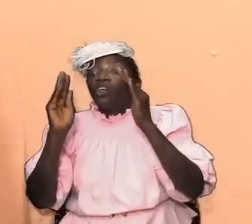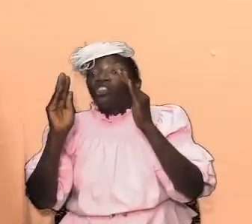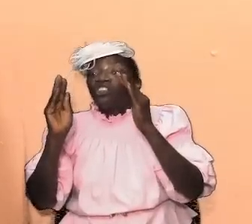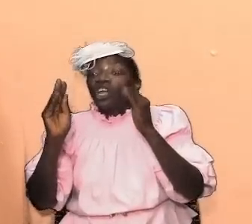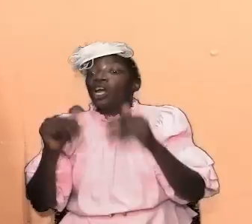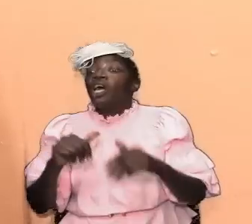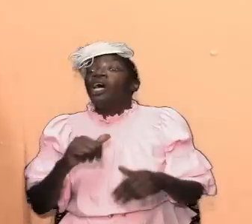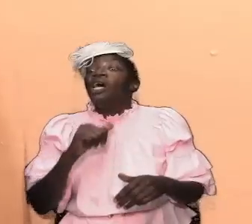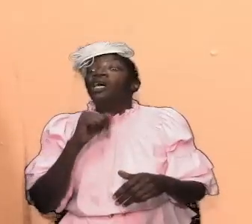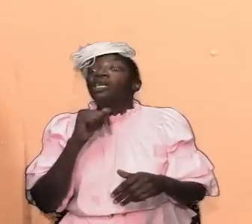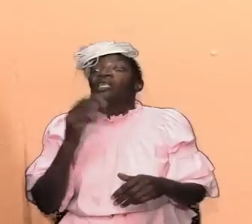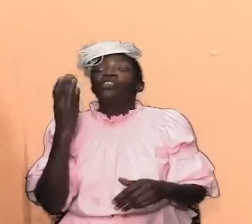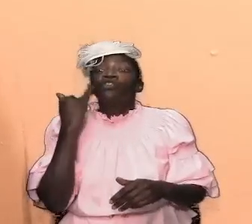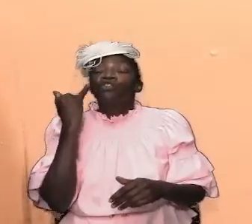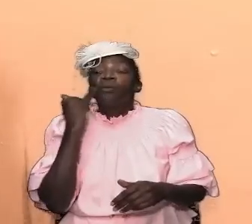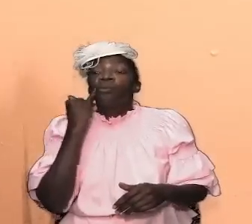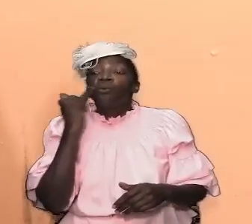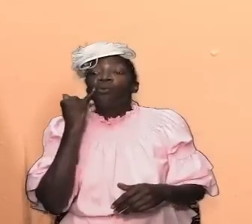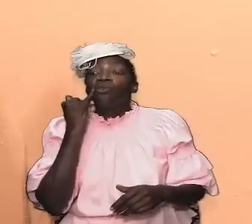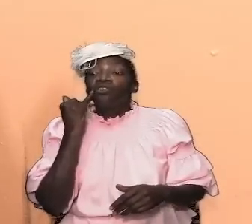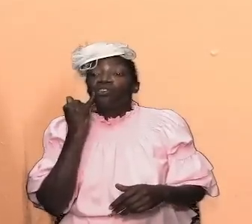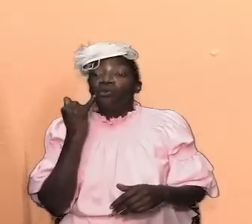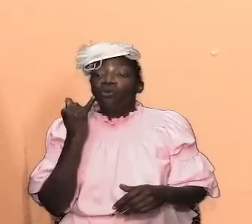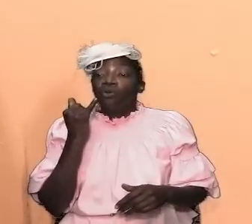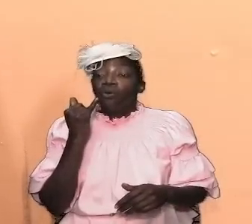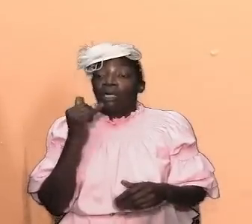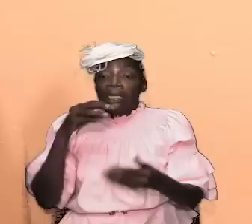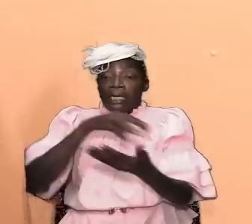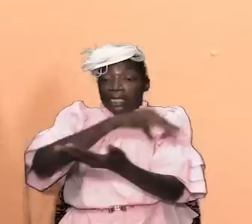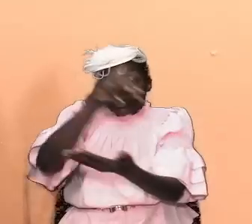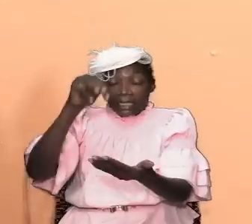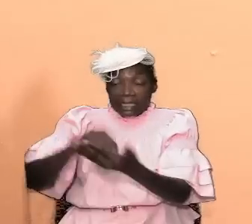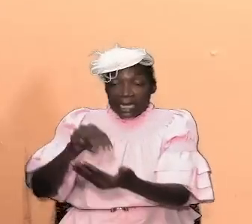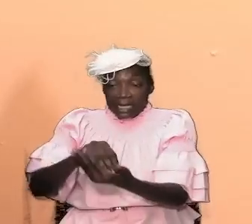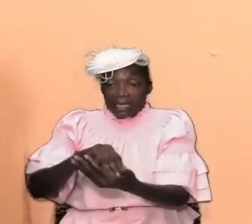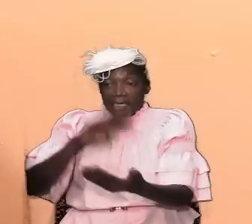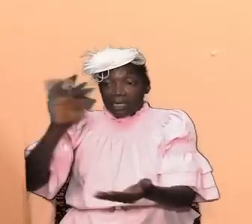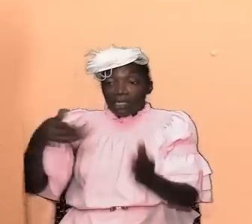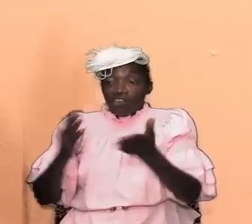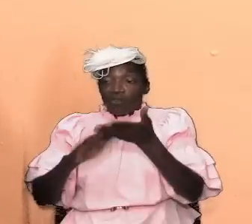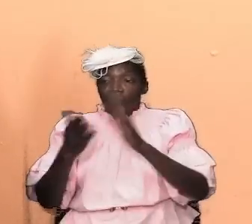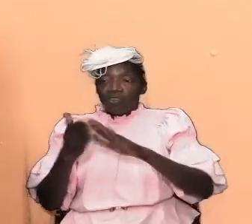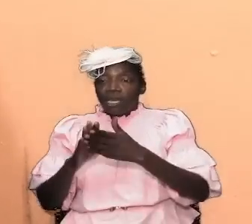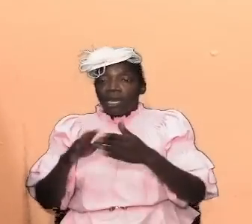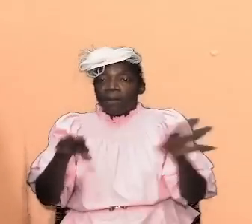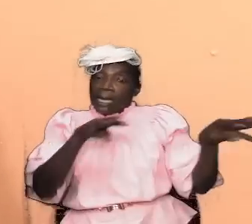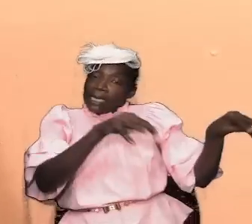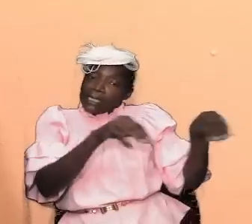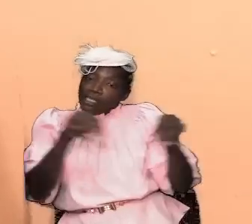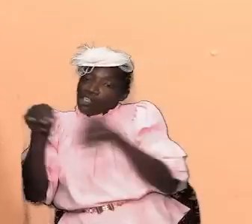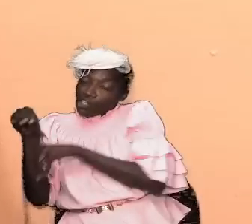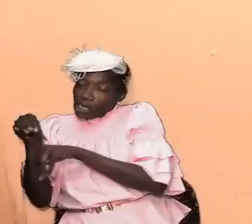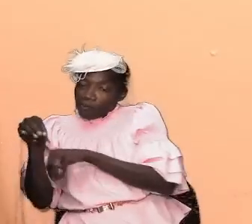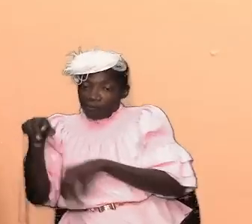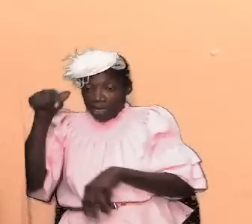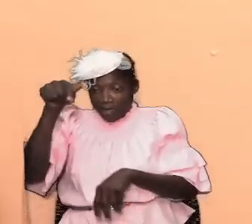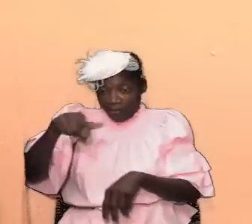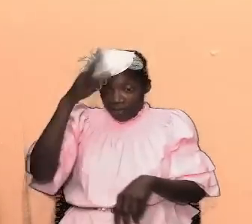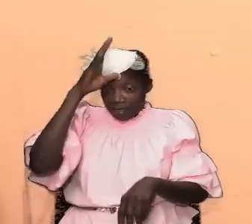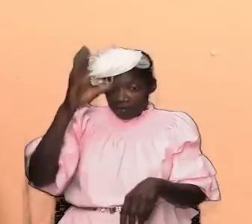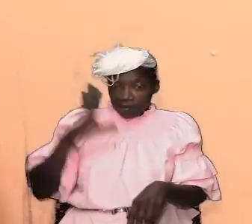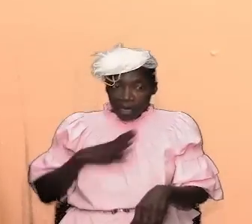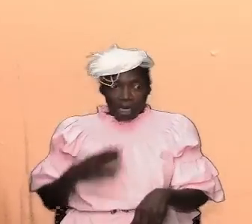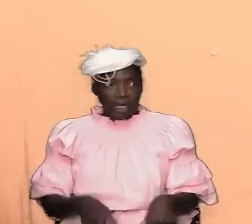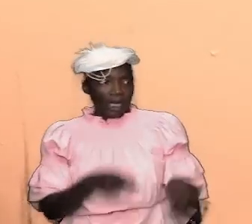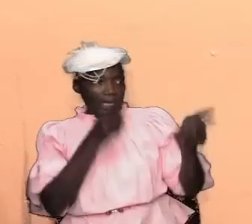jerusalem the focus was now shifted this man that was focusing on this that man was focusing on that and